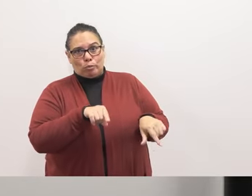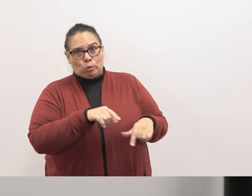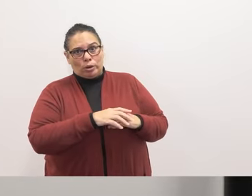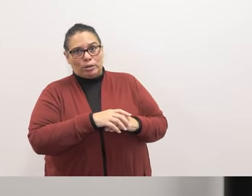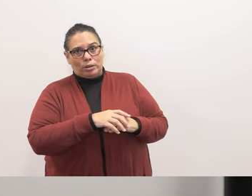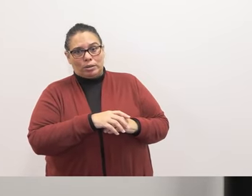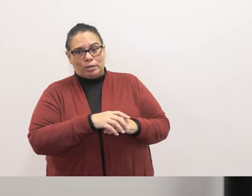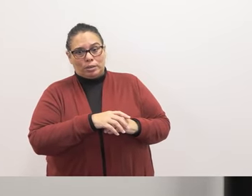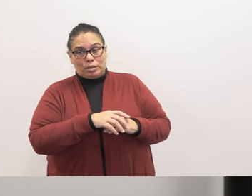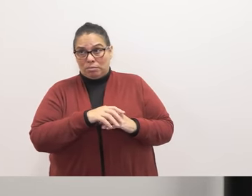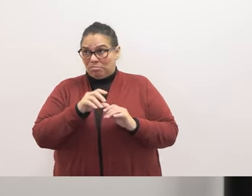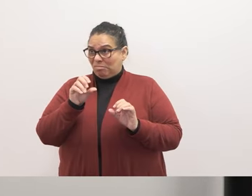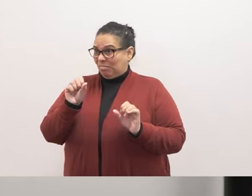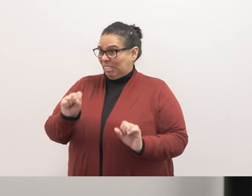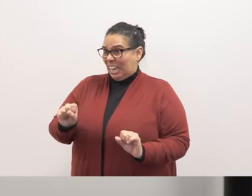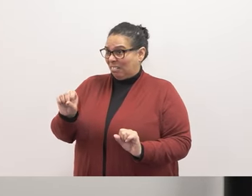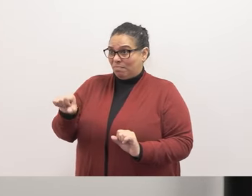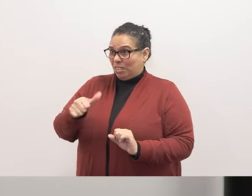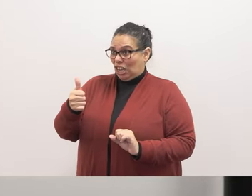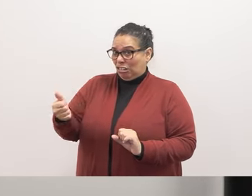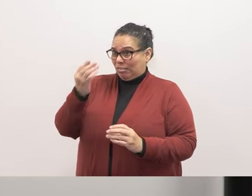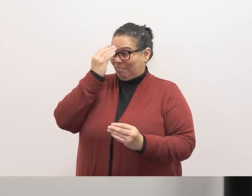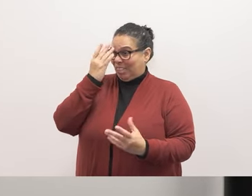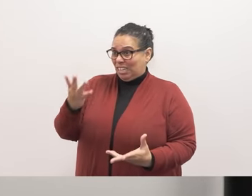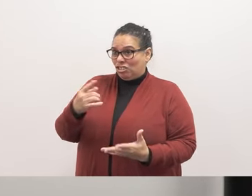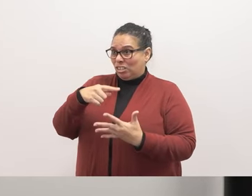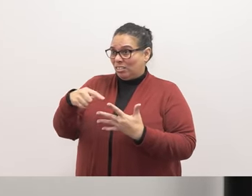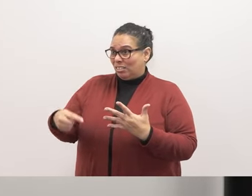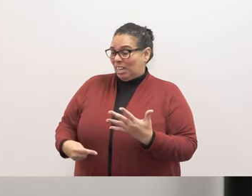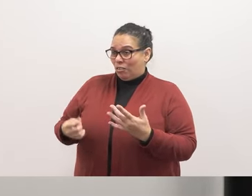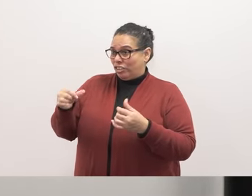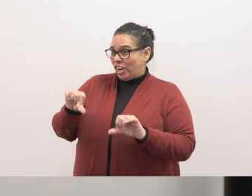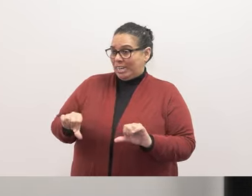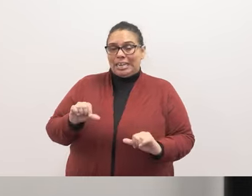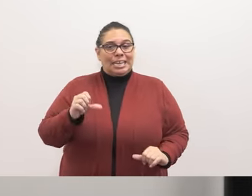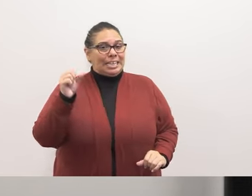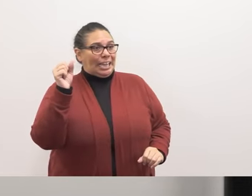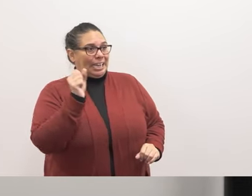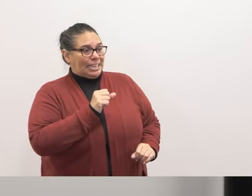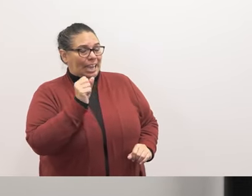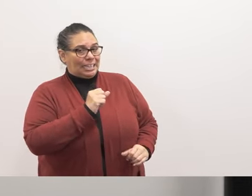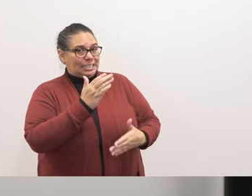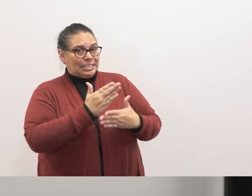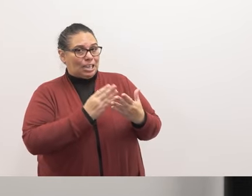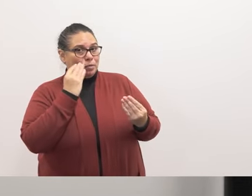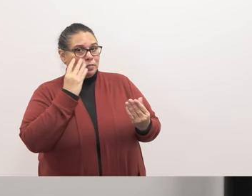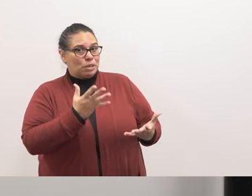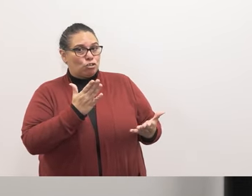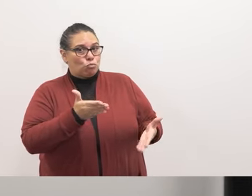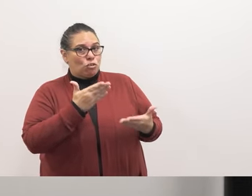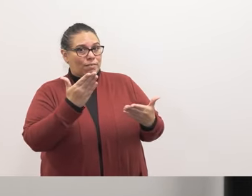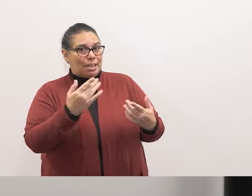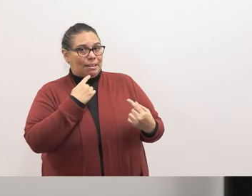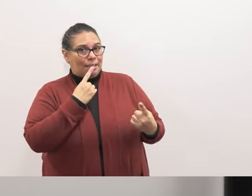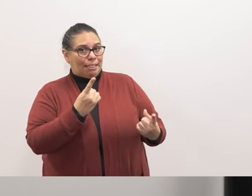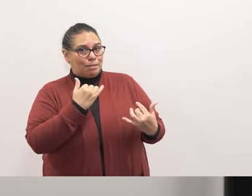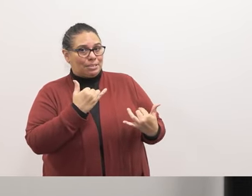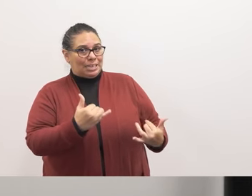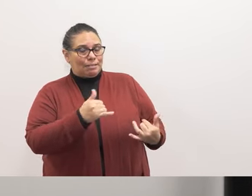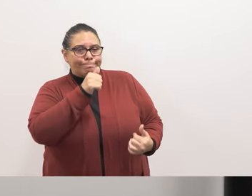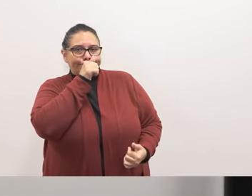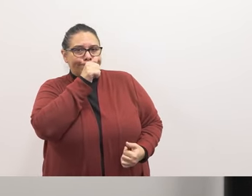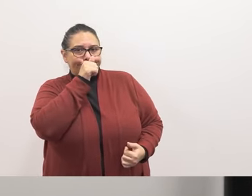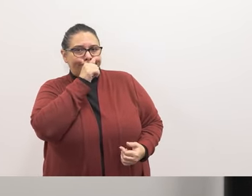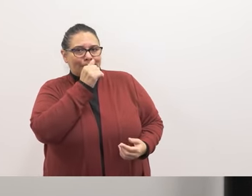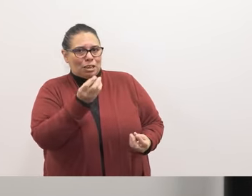And we can, we get any other details on this claim that we're rejecting? Yeah. Um, some information was provided on this claim today with some confidential